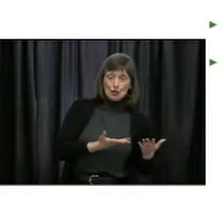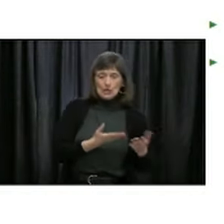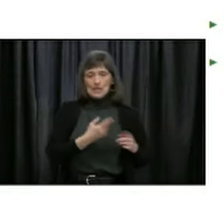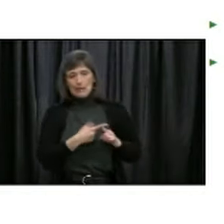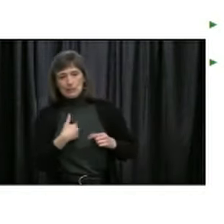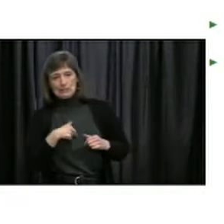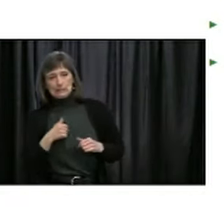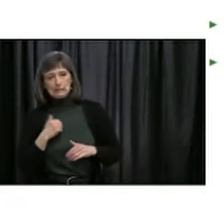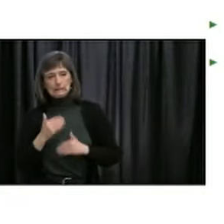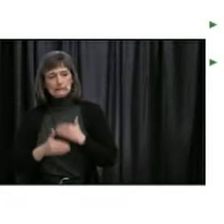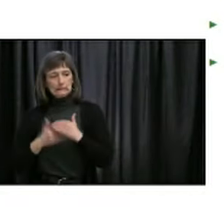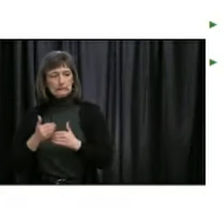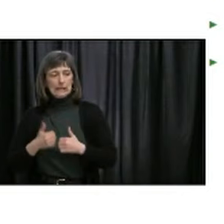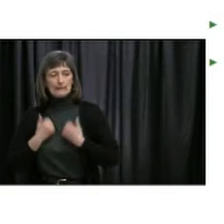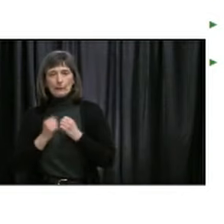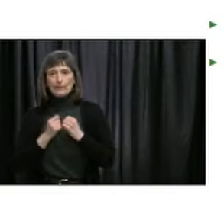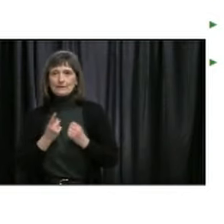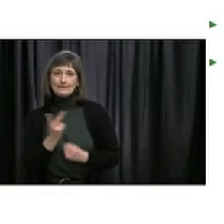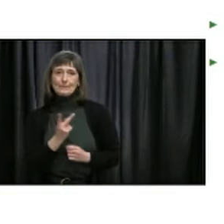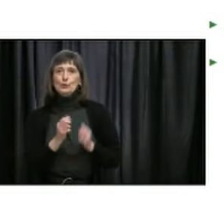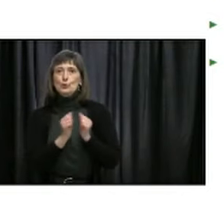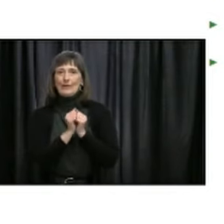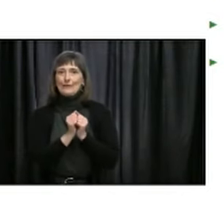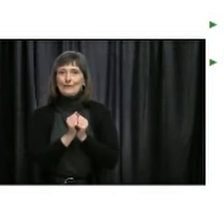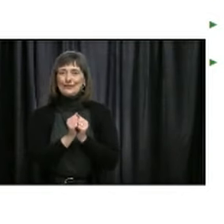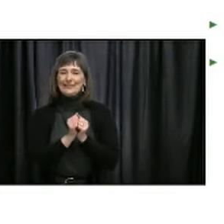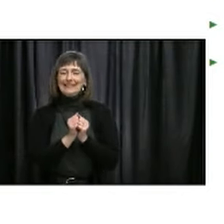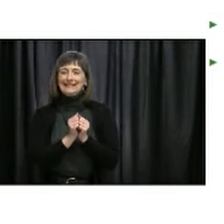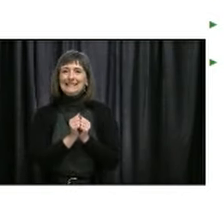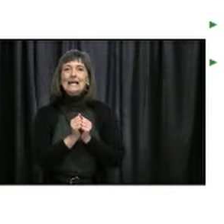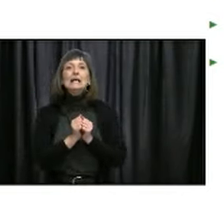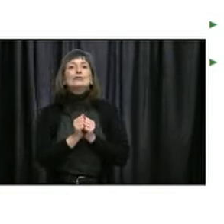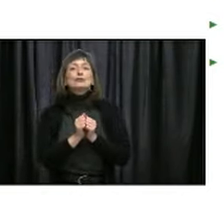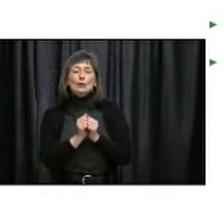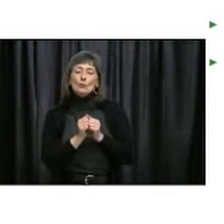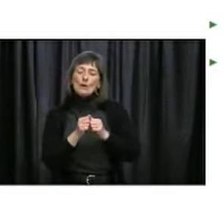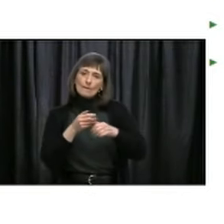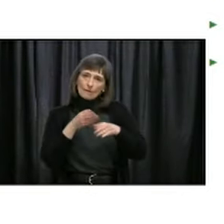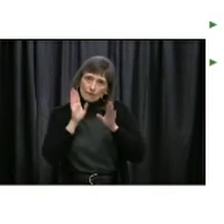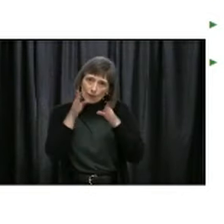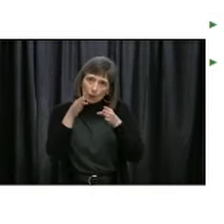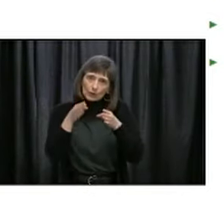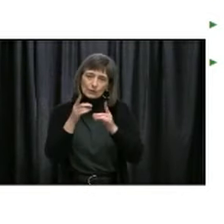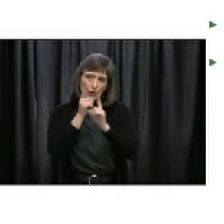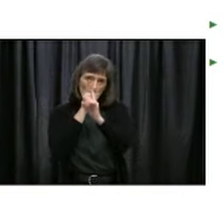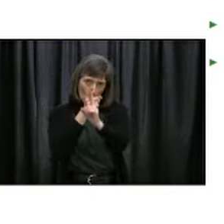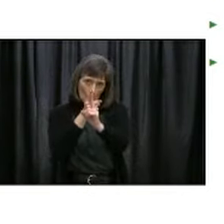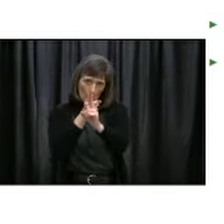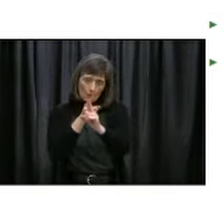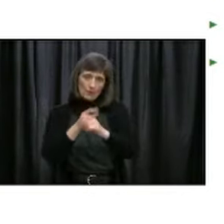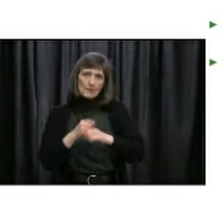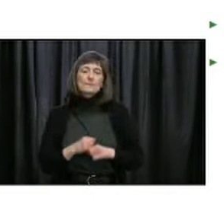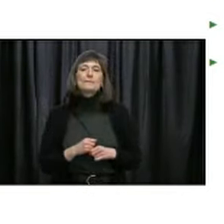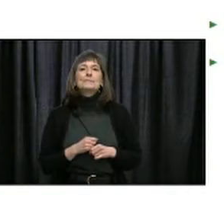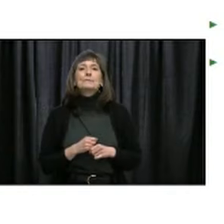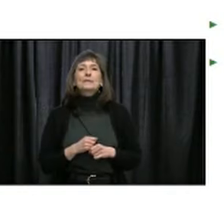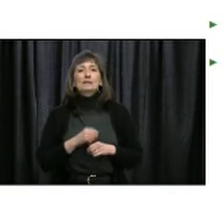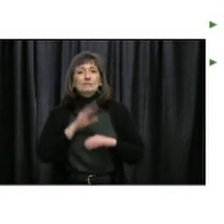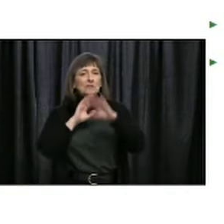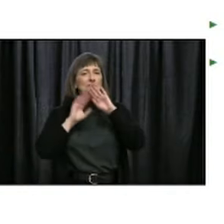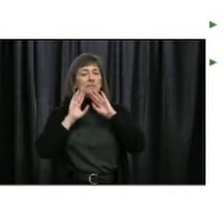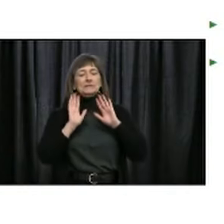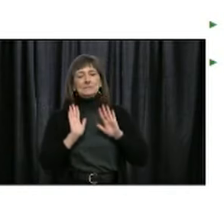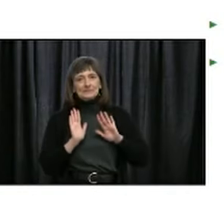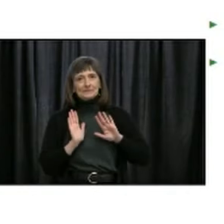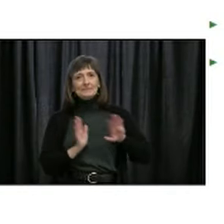focus on our shared goals, not the obstacles we may face along the way. I cannot tell you that this will be easy, but